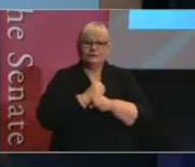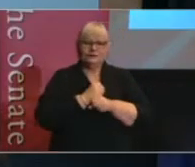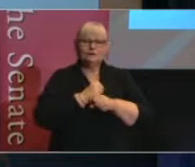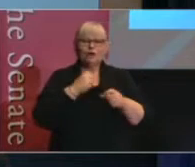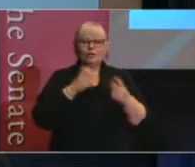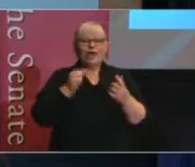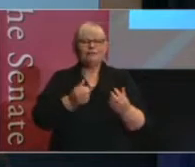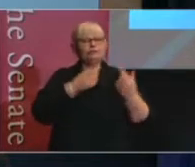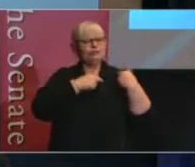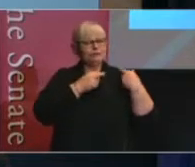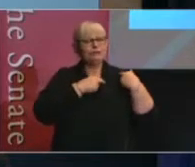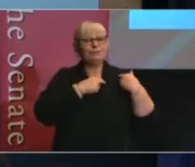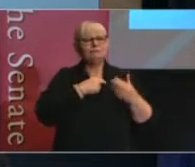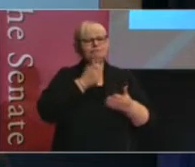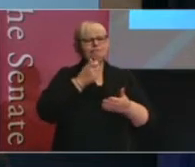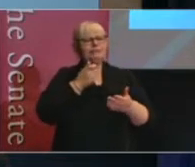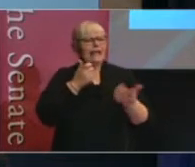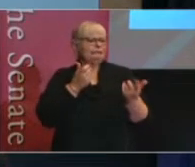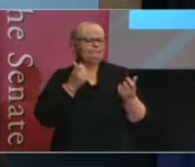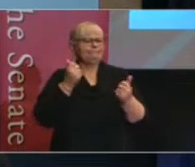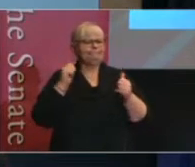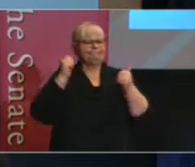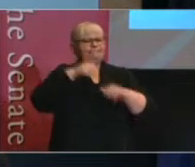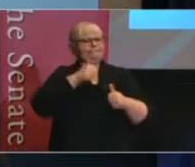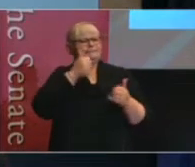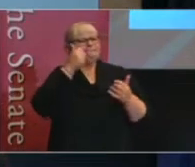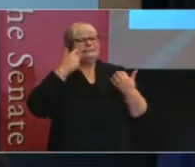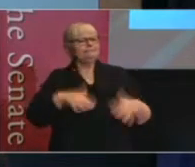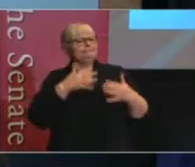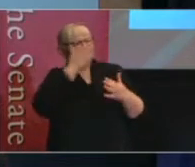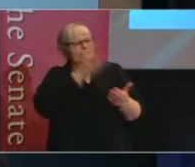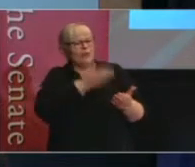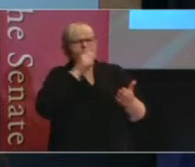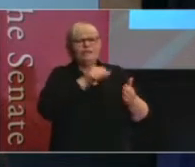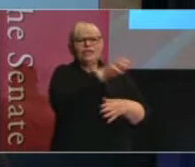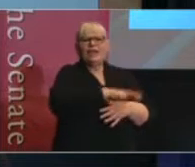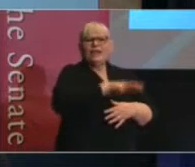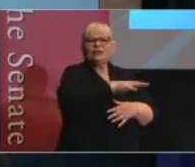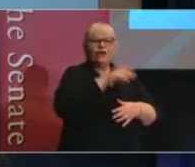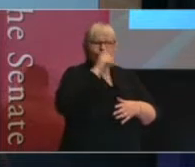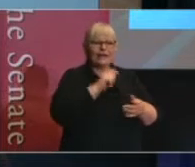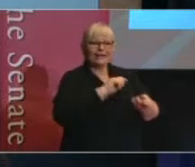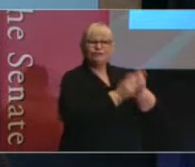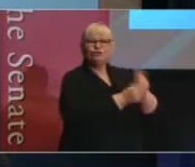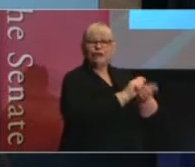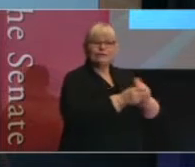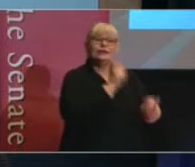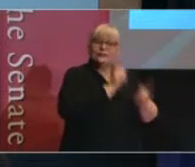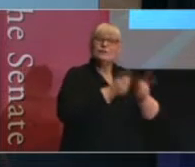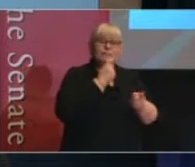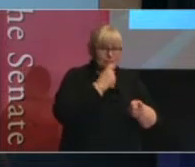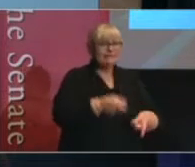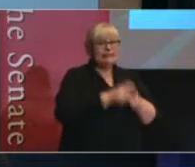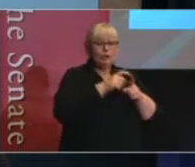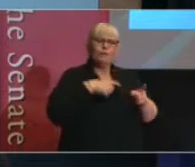but they can also tell us why things might be difficult to change. The second pillar is